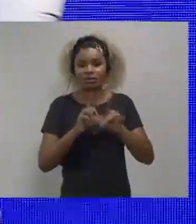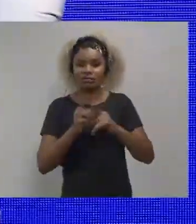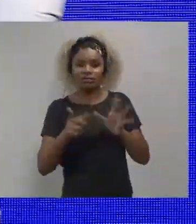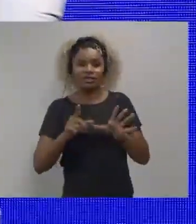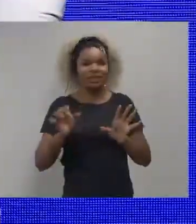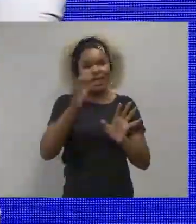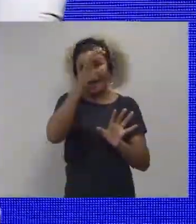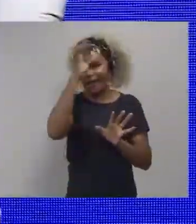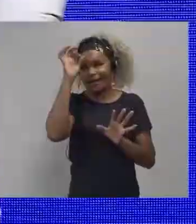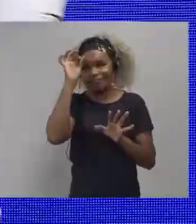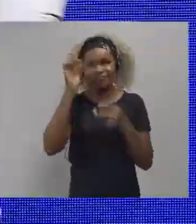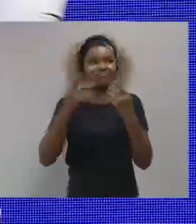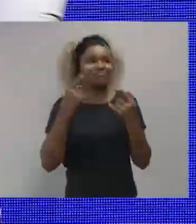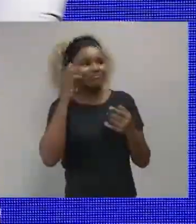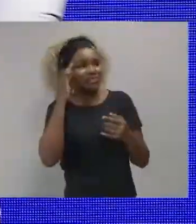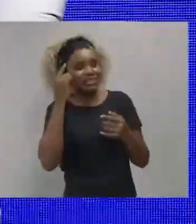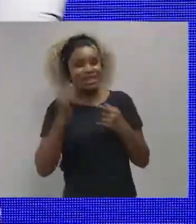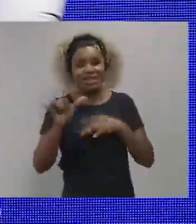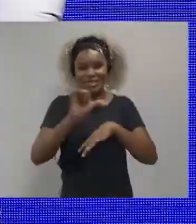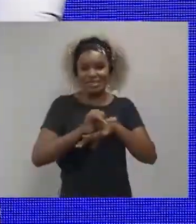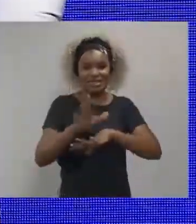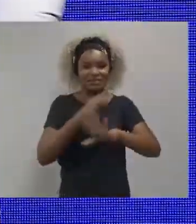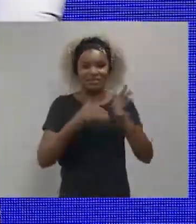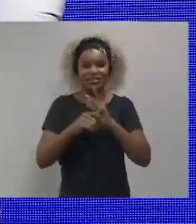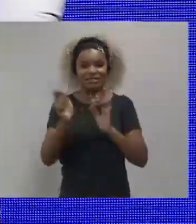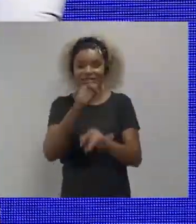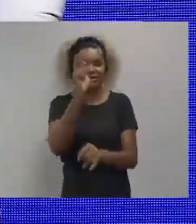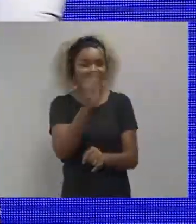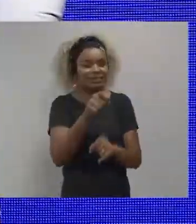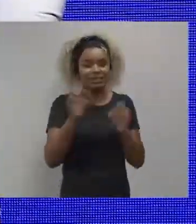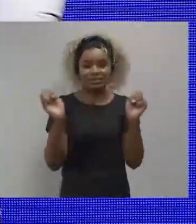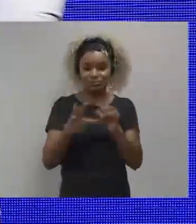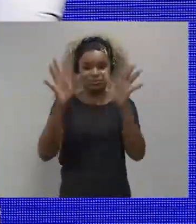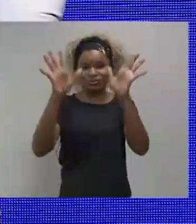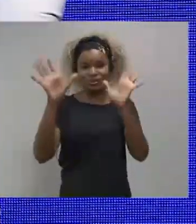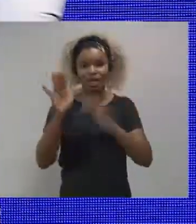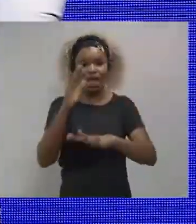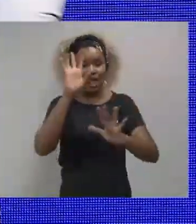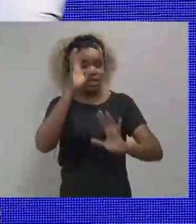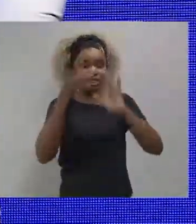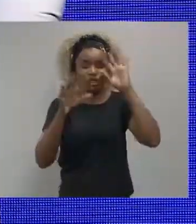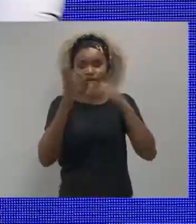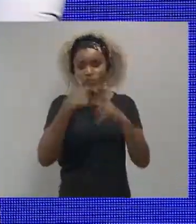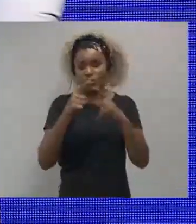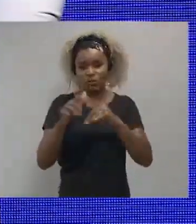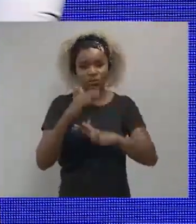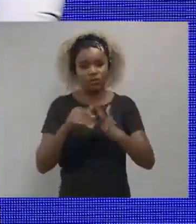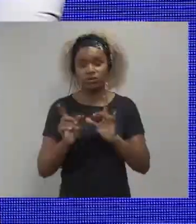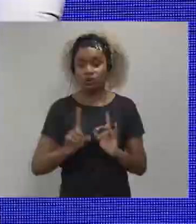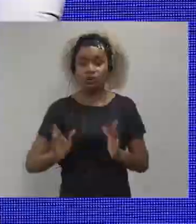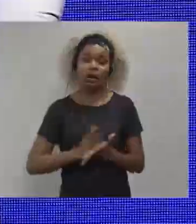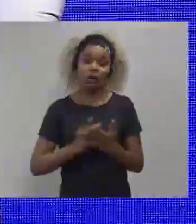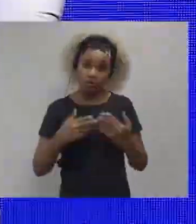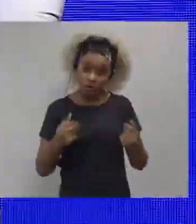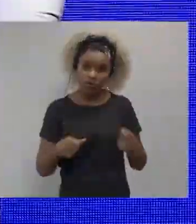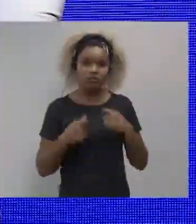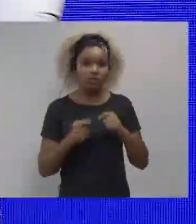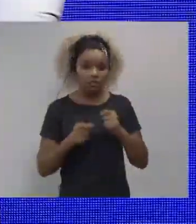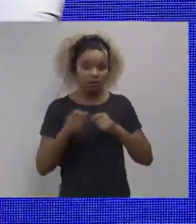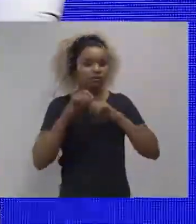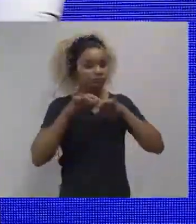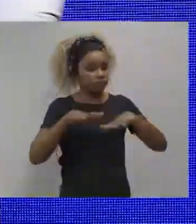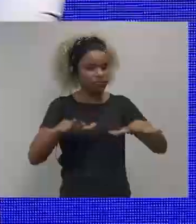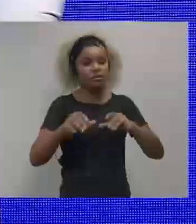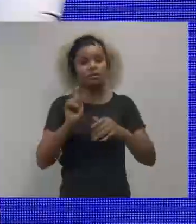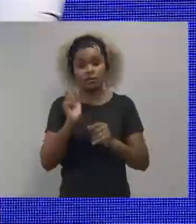discuss how to centralize. Well, let's not be naive that centralizing is a magic word that will solve our